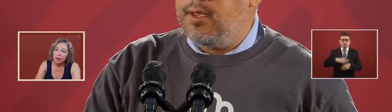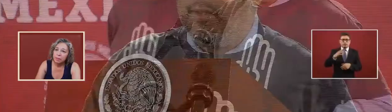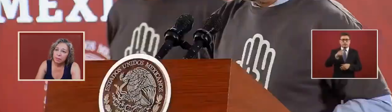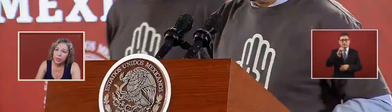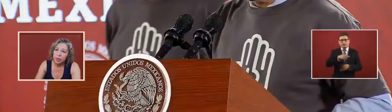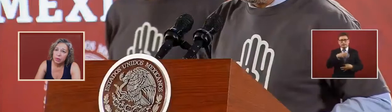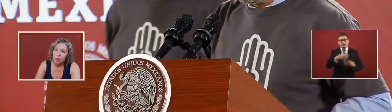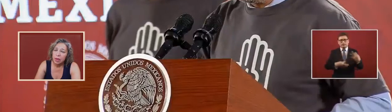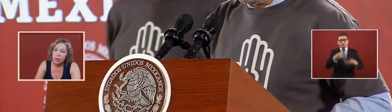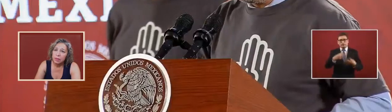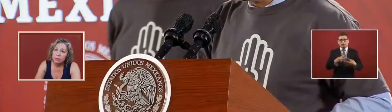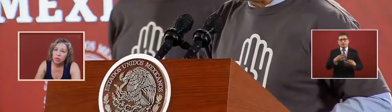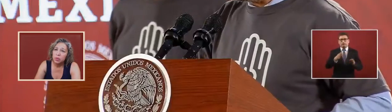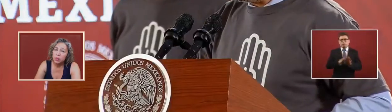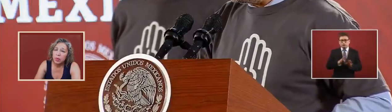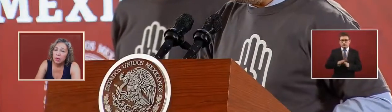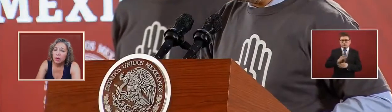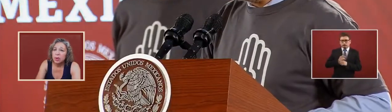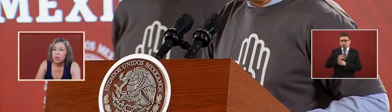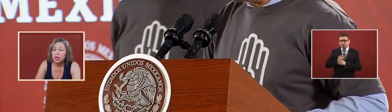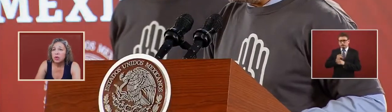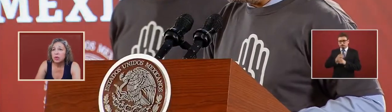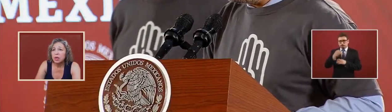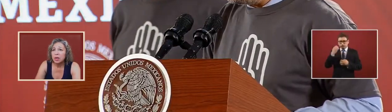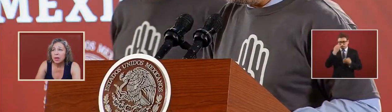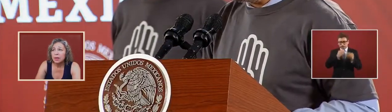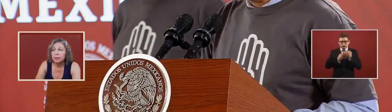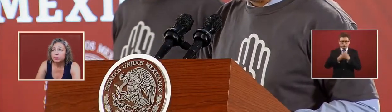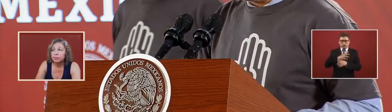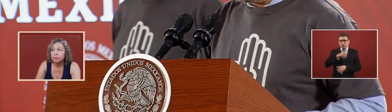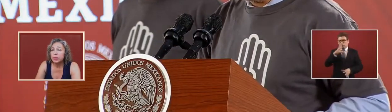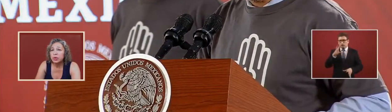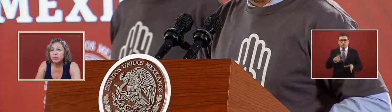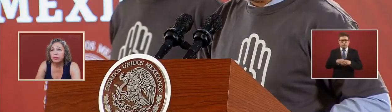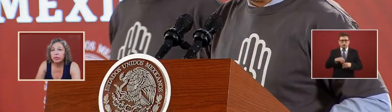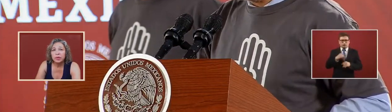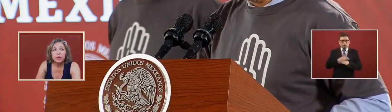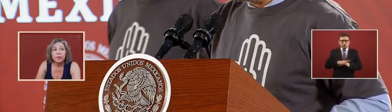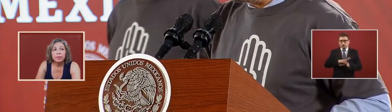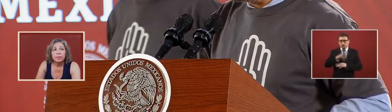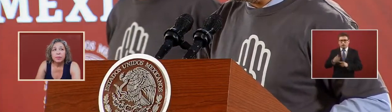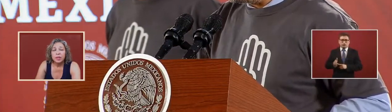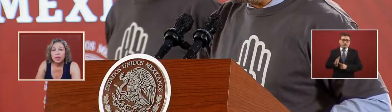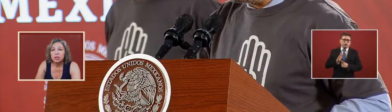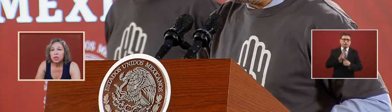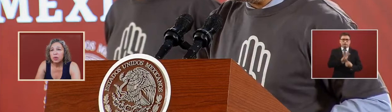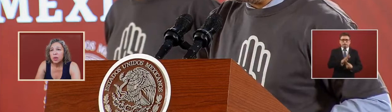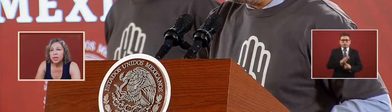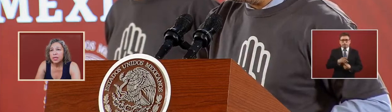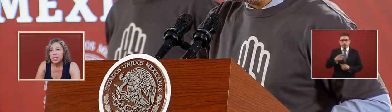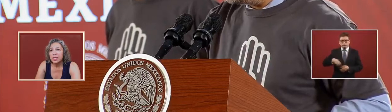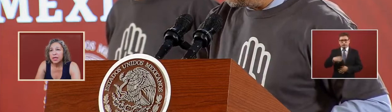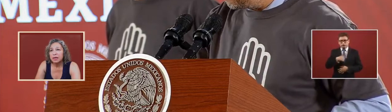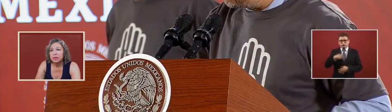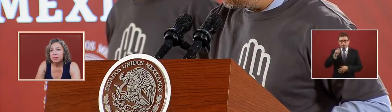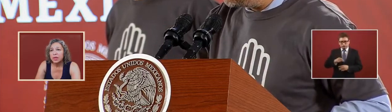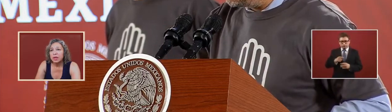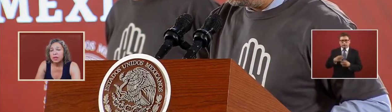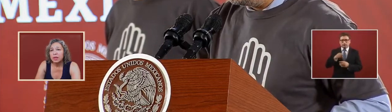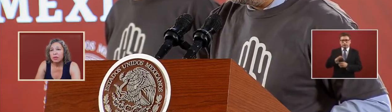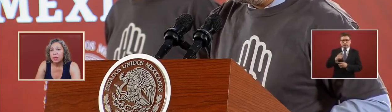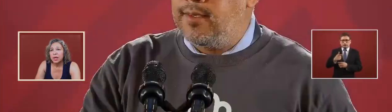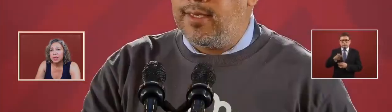um new um proof so that we can detail